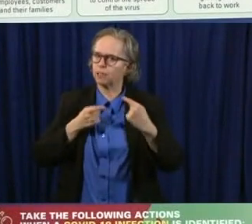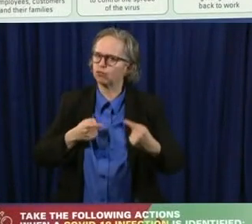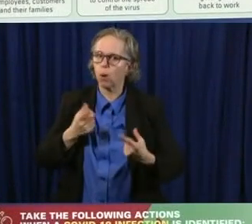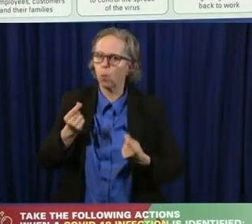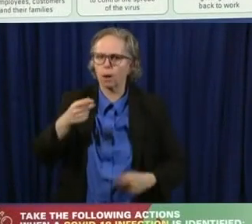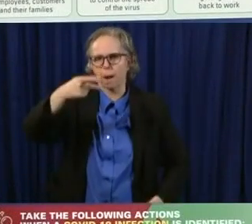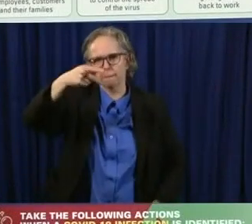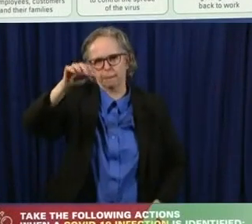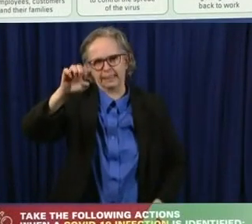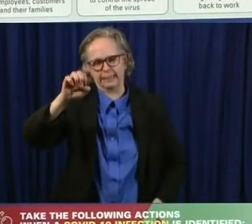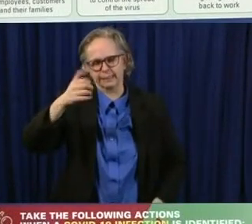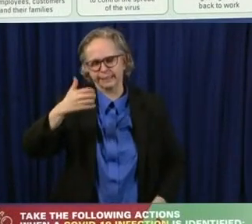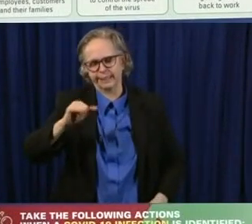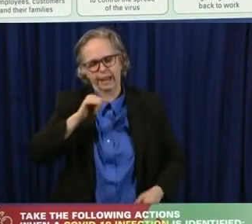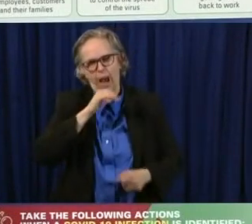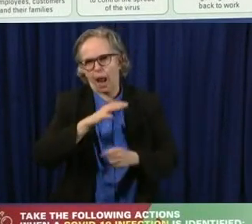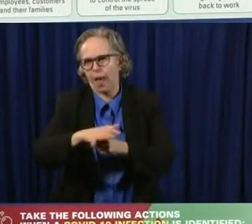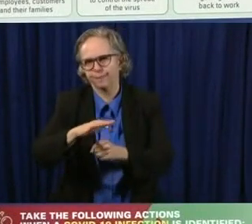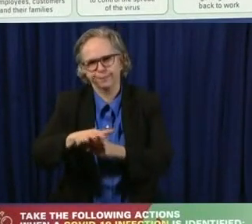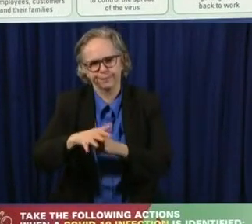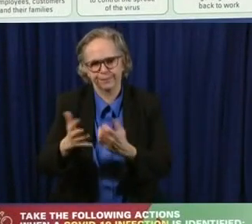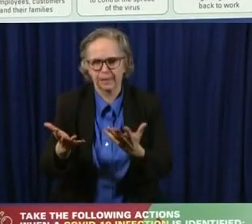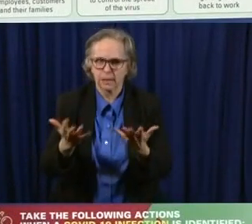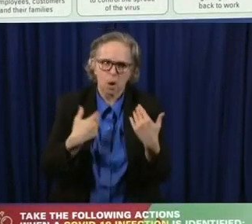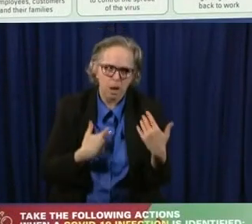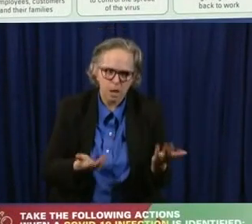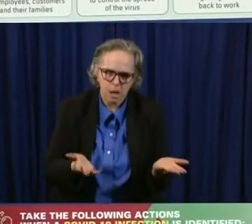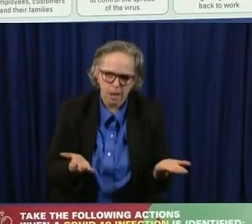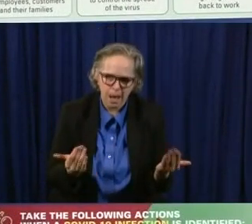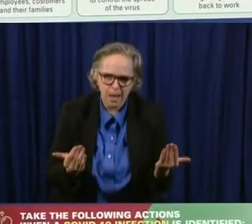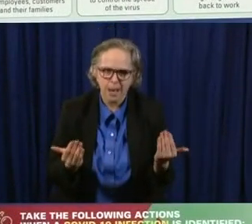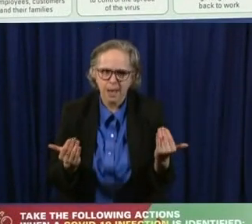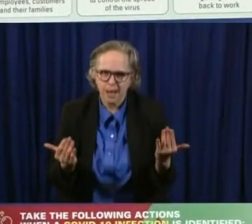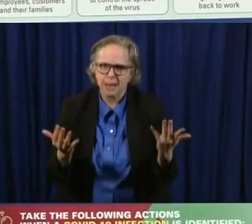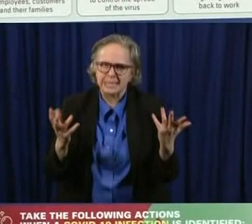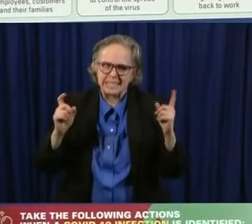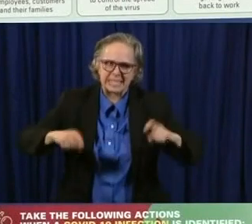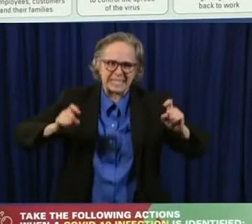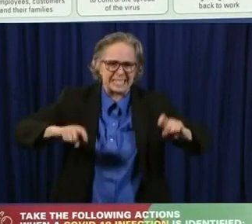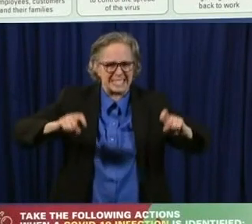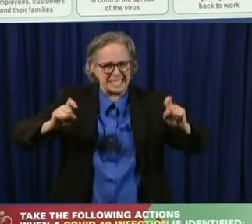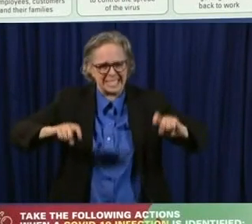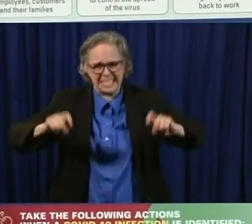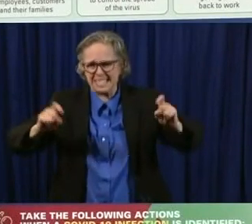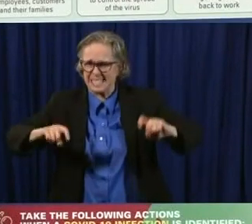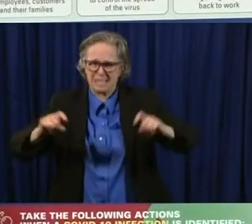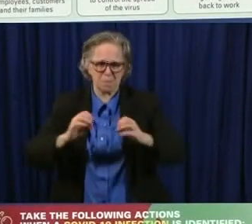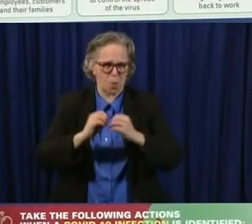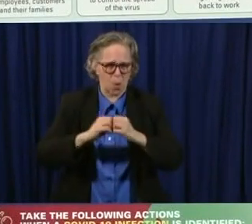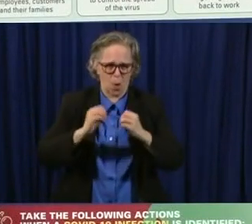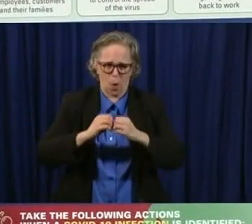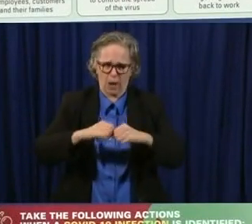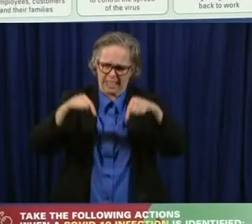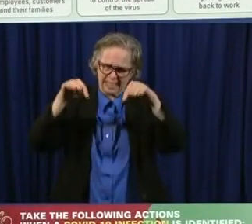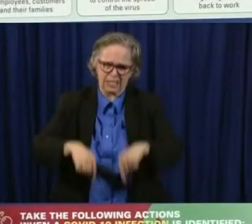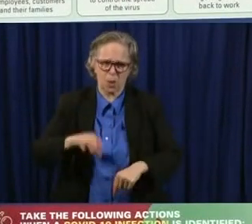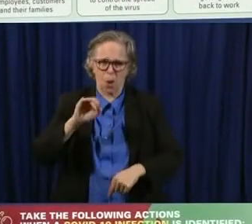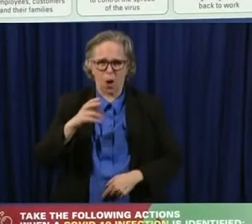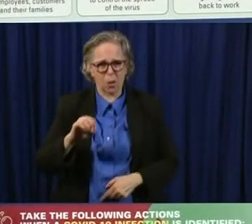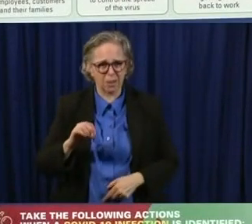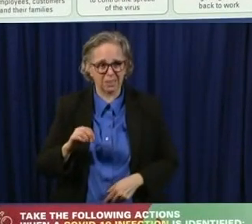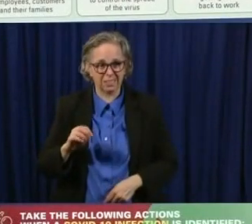stood up more sources in Ohio and other places. We've secured more of this, but it's not exactly where